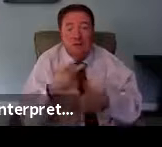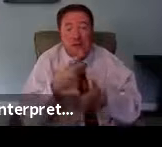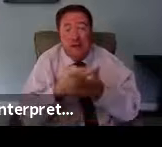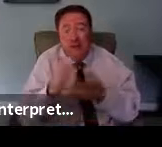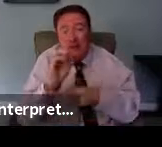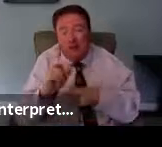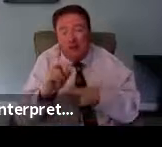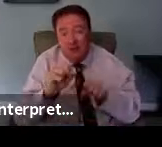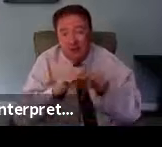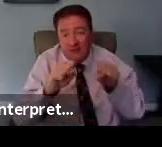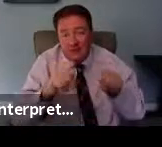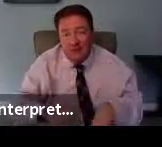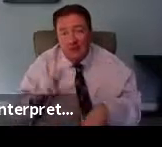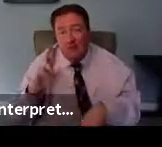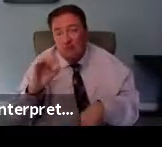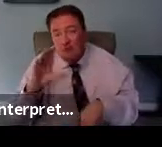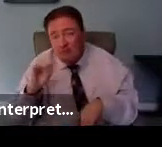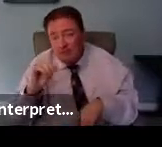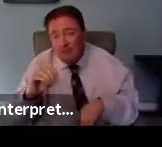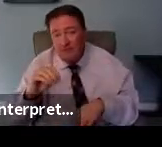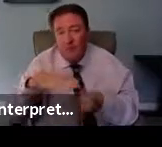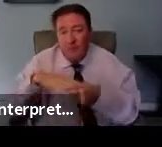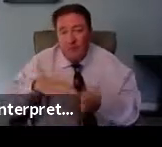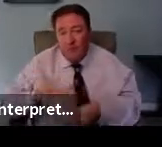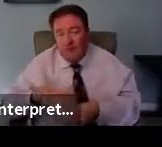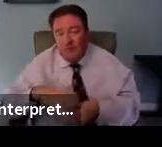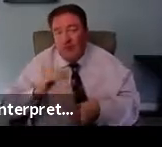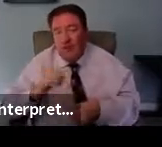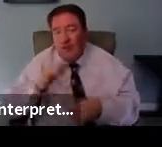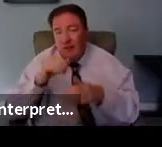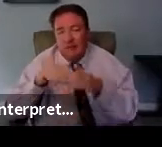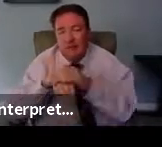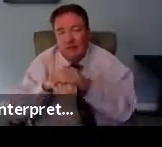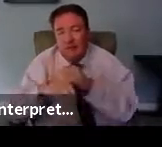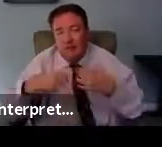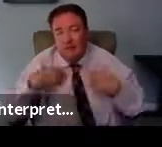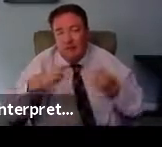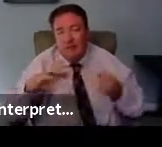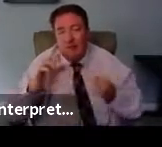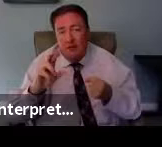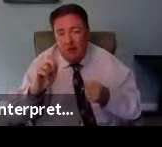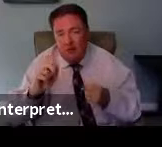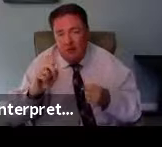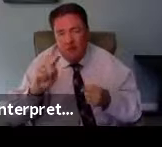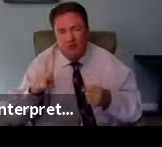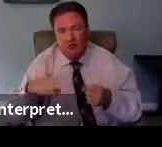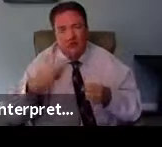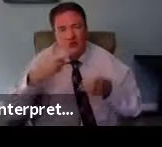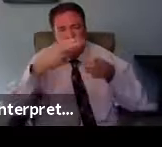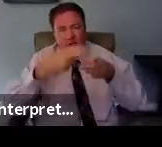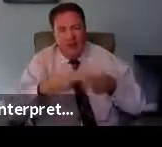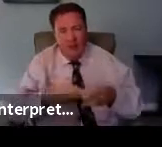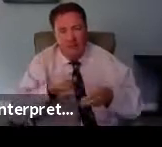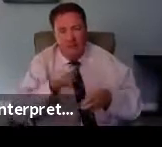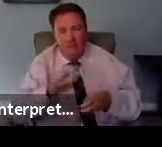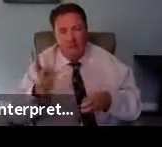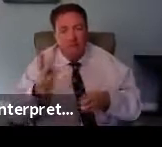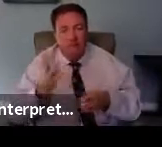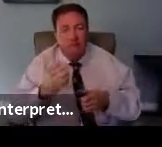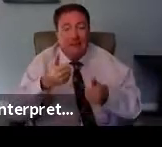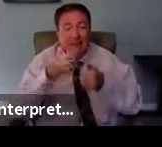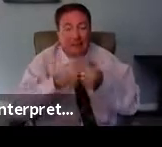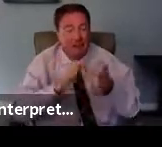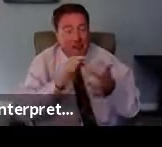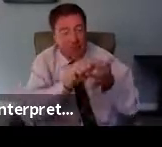racism, oppression, and inaccessible health care, only to name a few. Each issues that seem